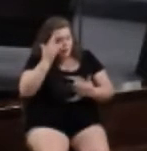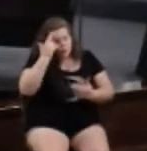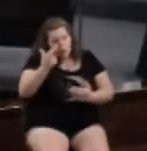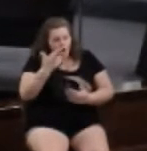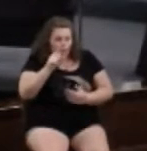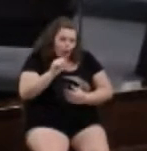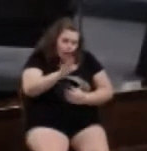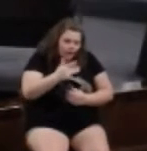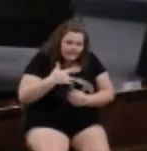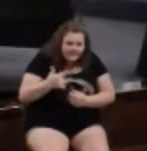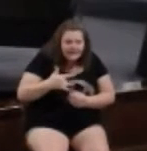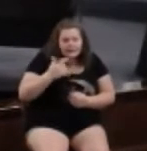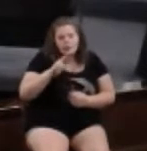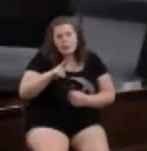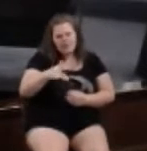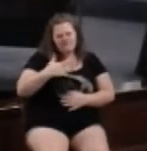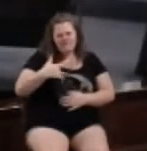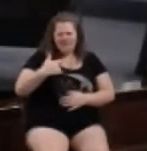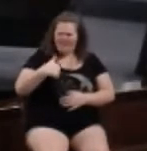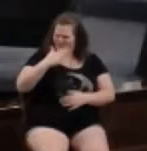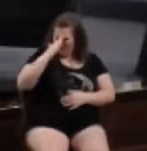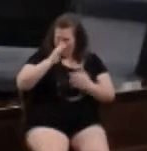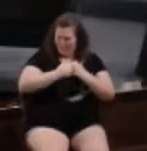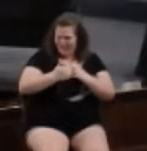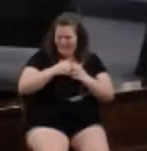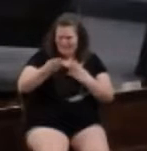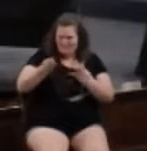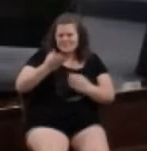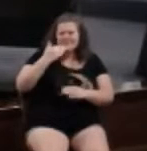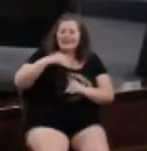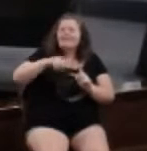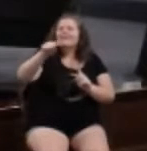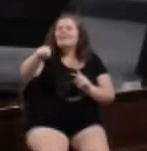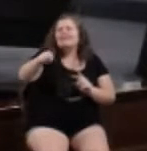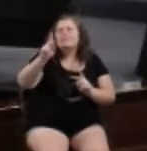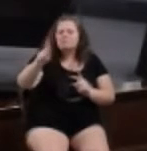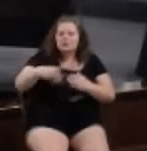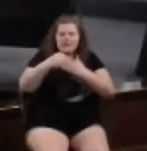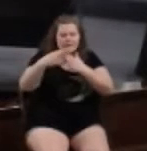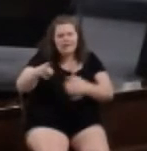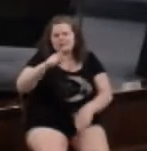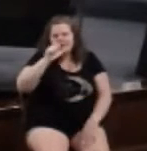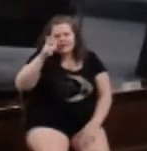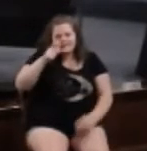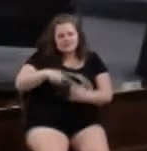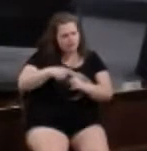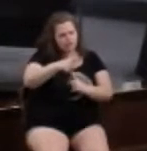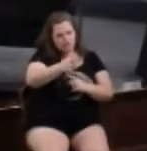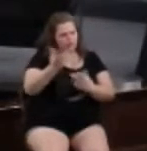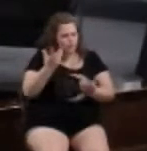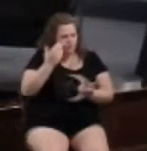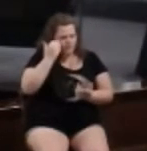hurt your feelings or you feel you know how to do something in ministry better than the leader of that team and they're not listening to you.